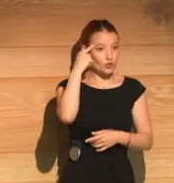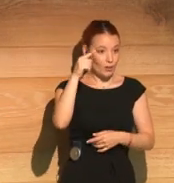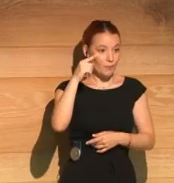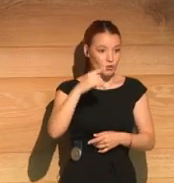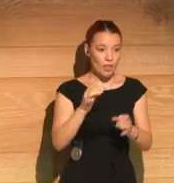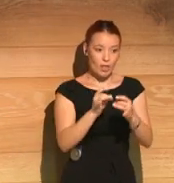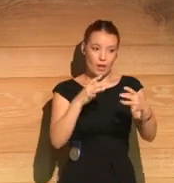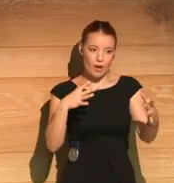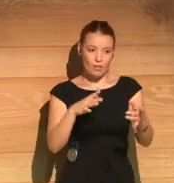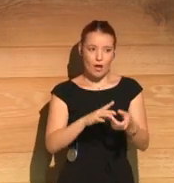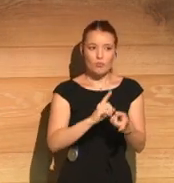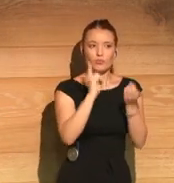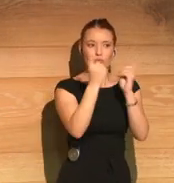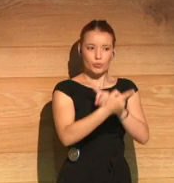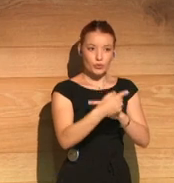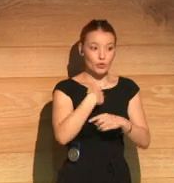that it's changed a lot.